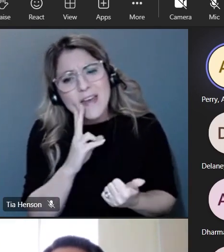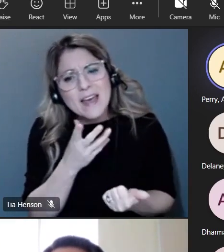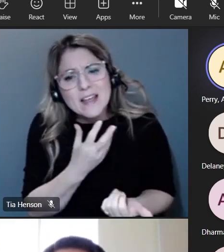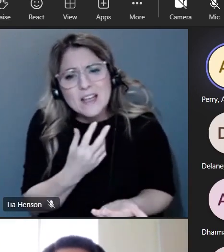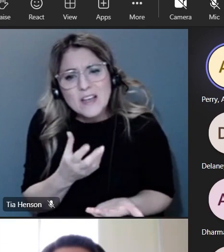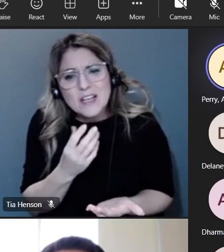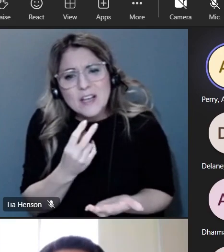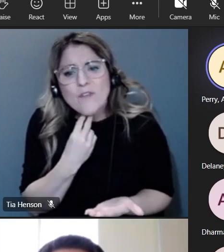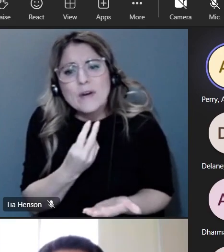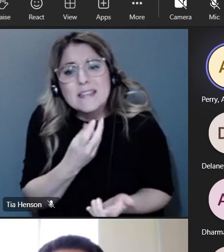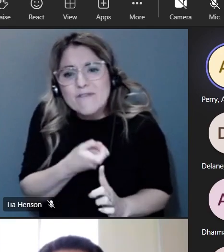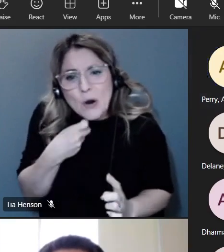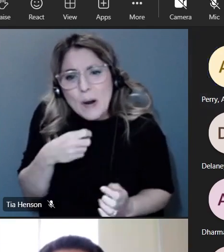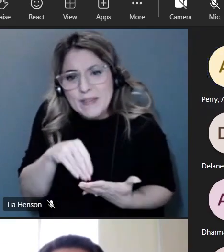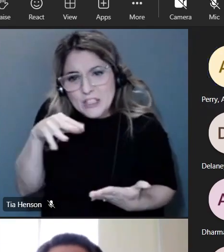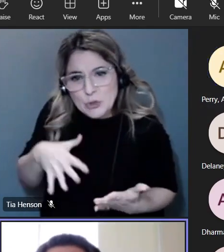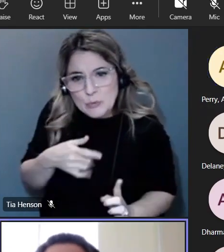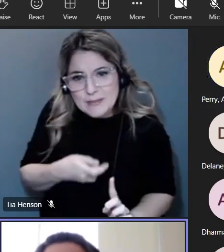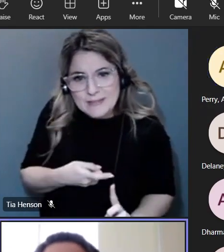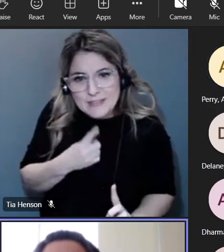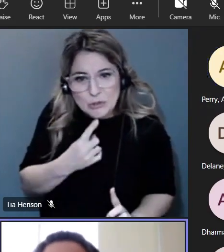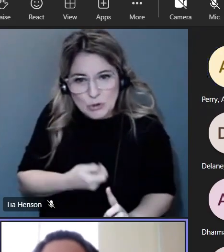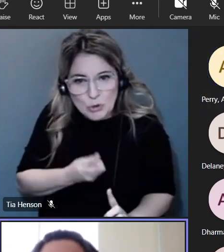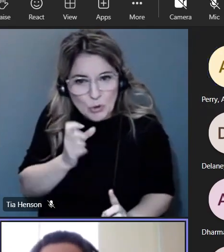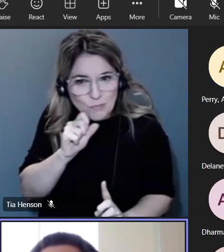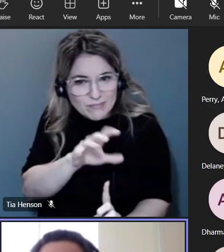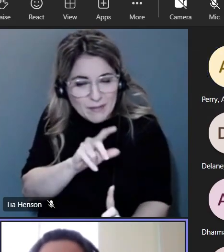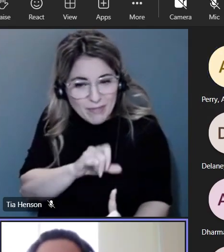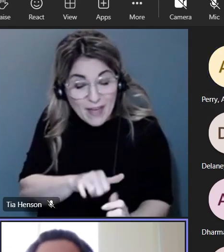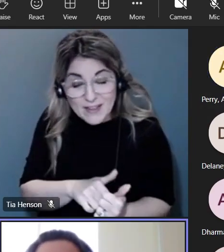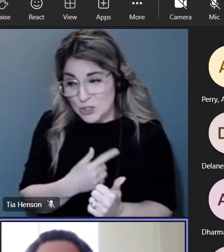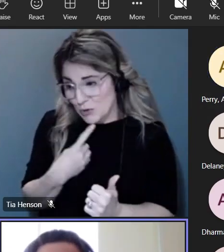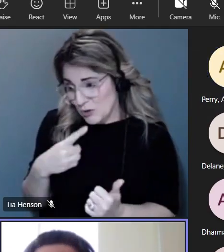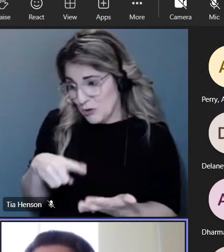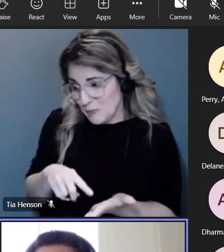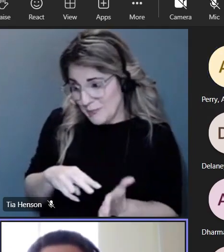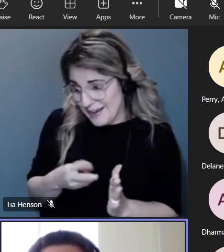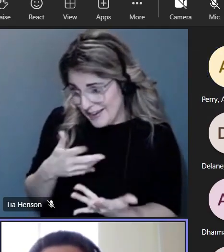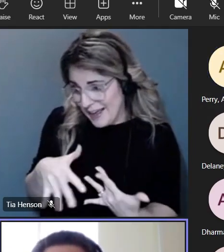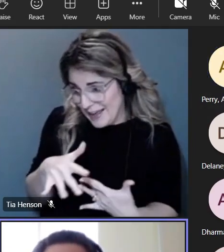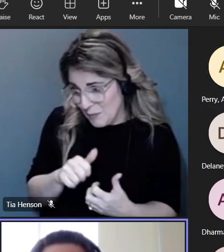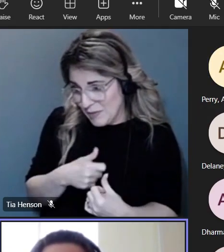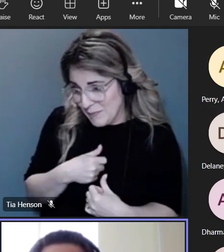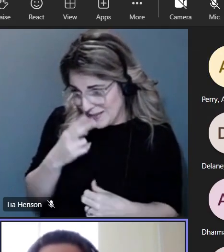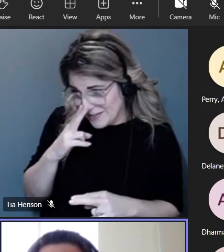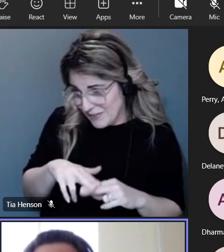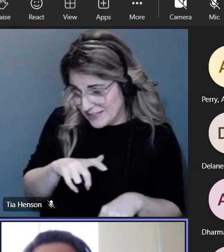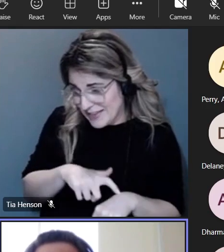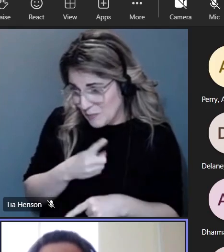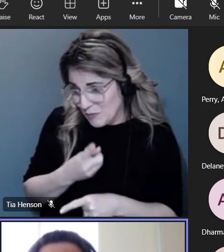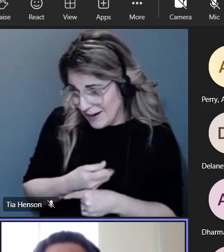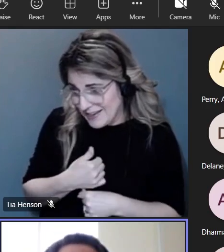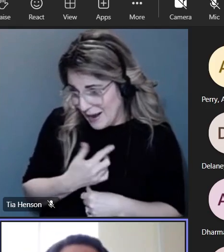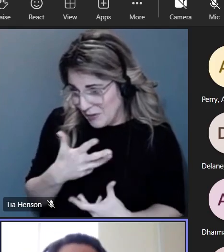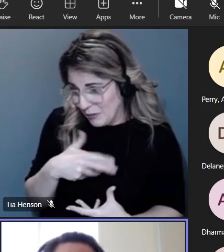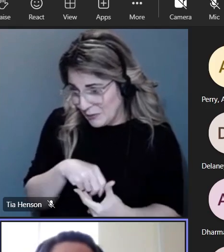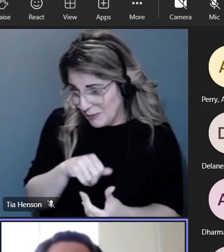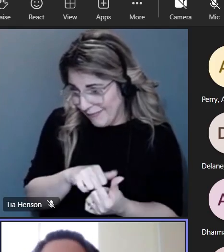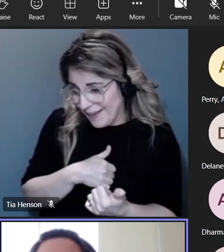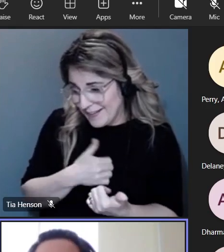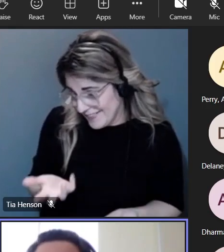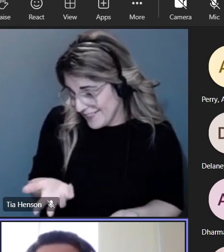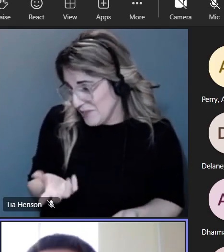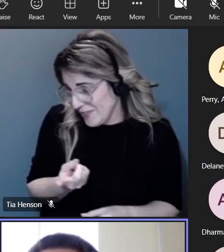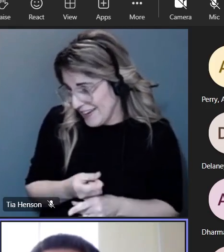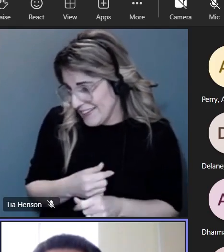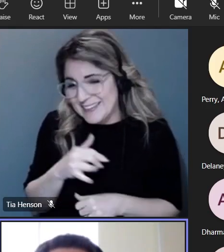choose the other student voice so I'm hearing you saying is hanging out with me is just a really fun time I think was is